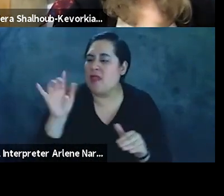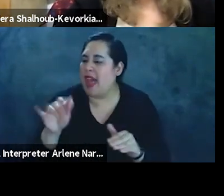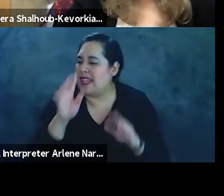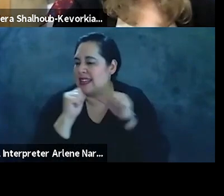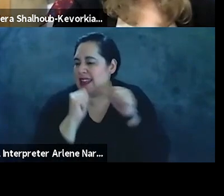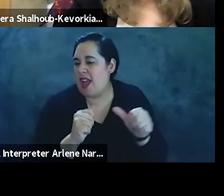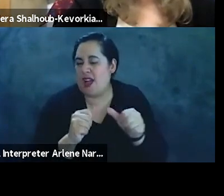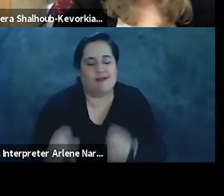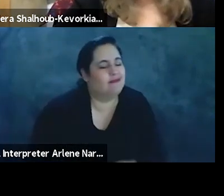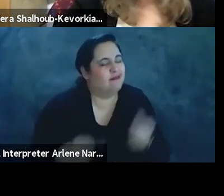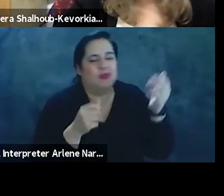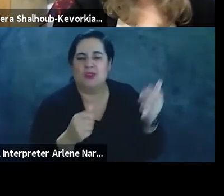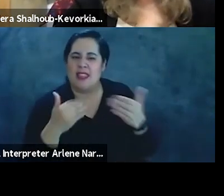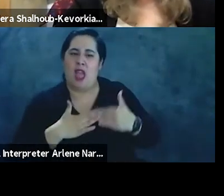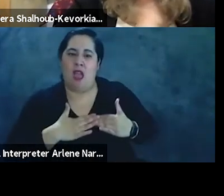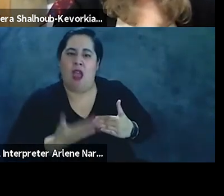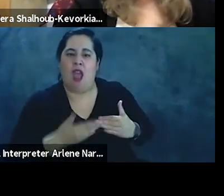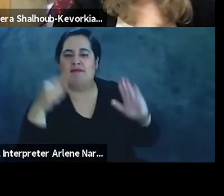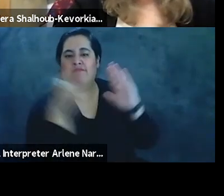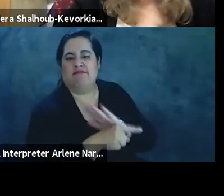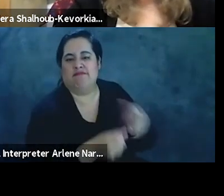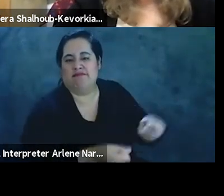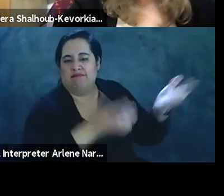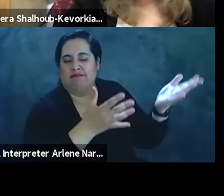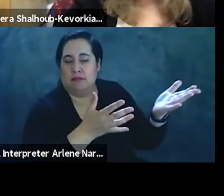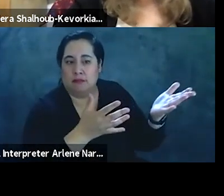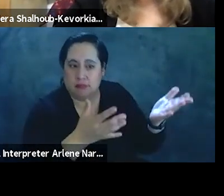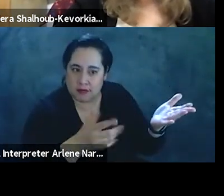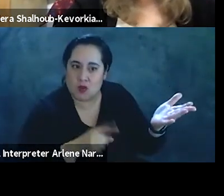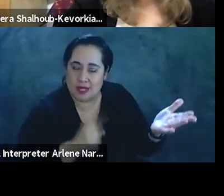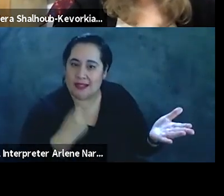they're just saying, yeah, we want to exterminate, exterminate the brutes. Basically, it's like out of Conrad. Right.